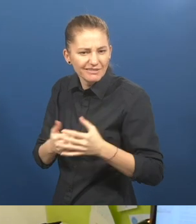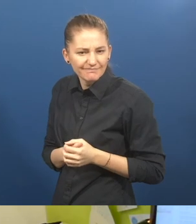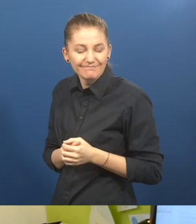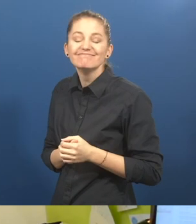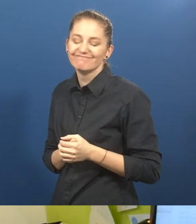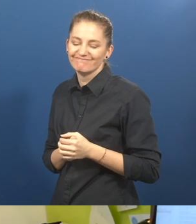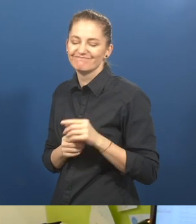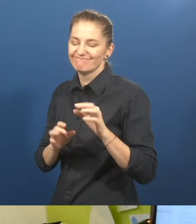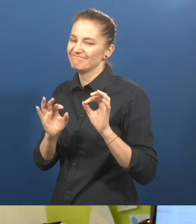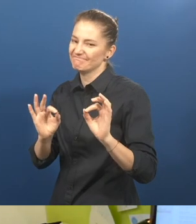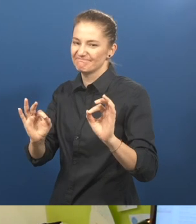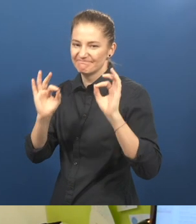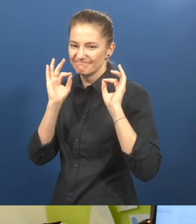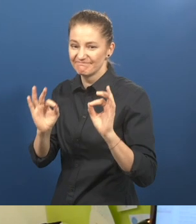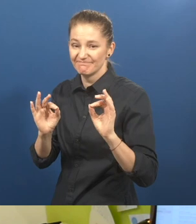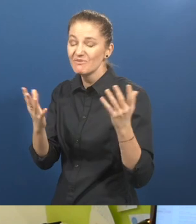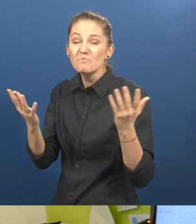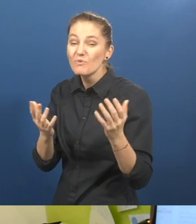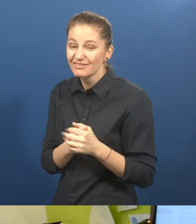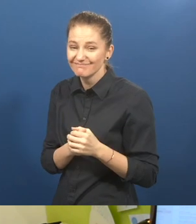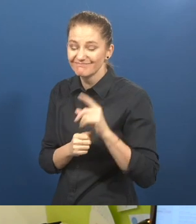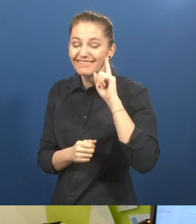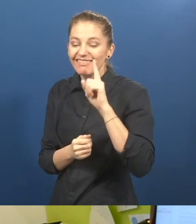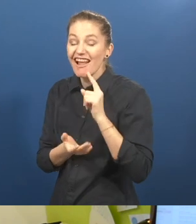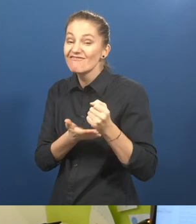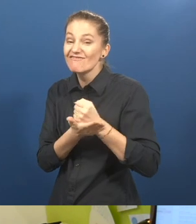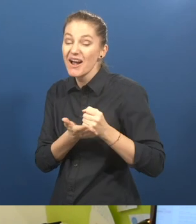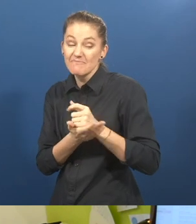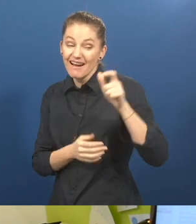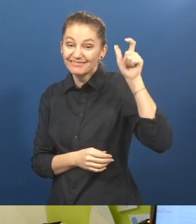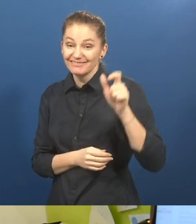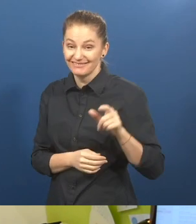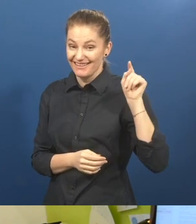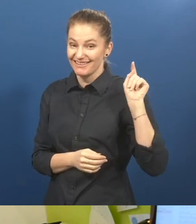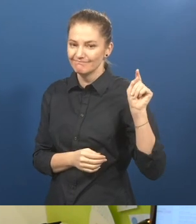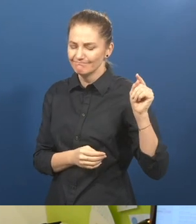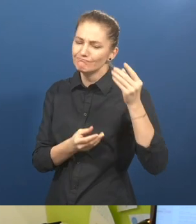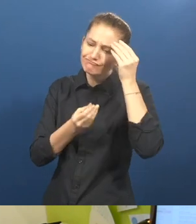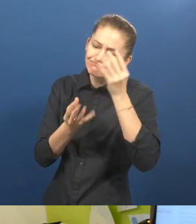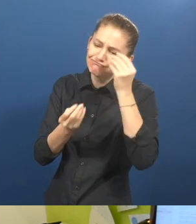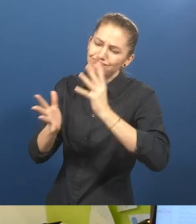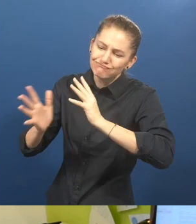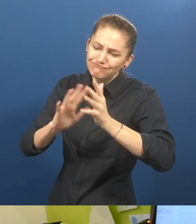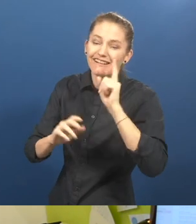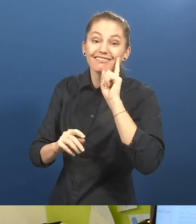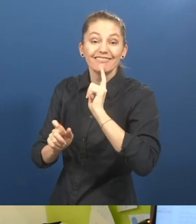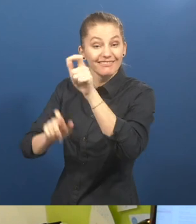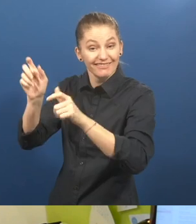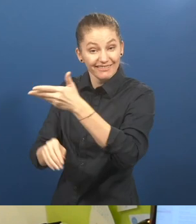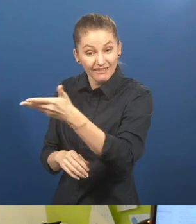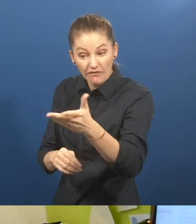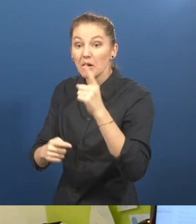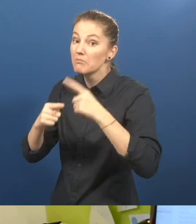wonderful situation because the deaf pharmacist talks to deaf people and to hearing people